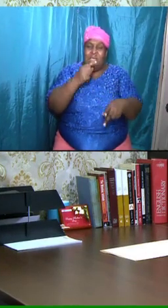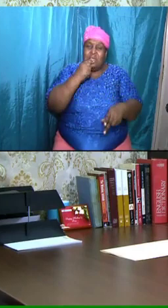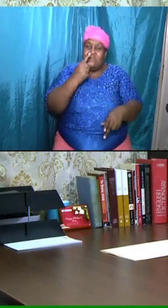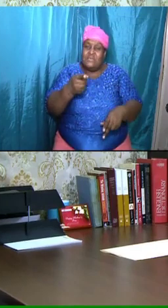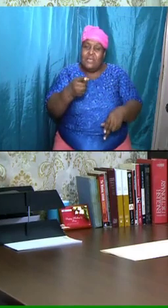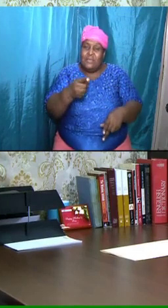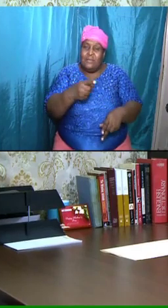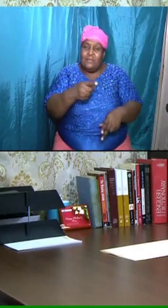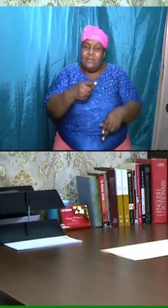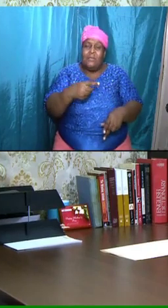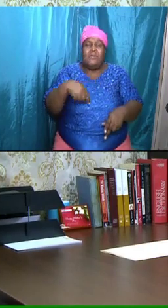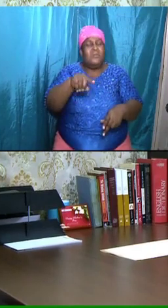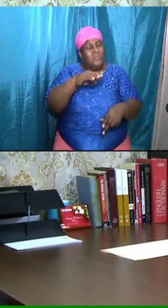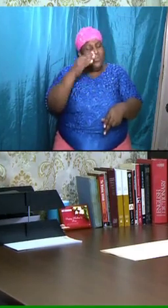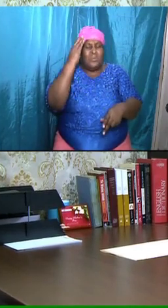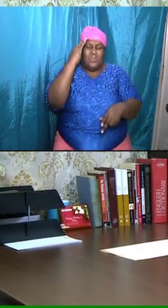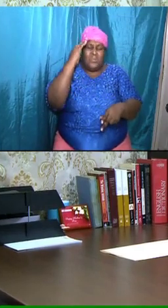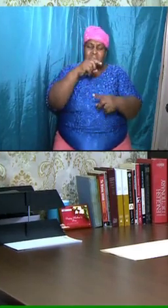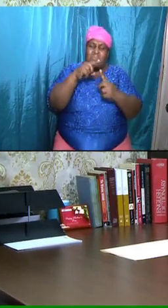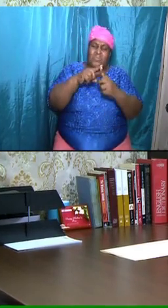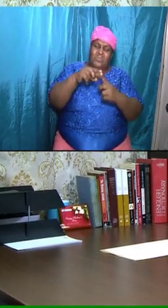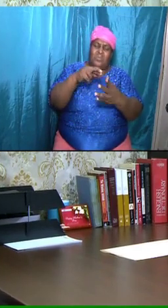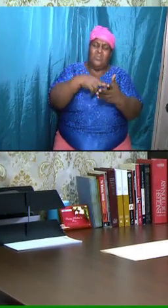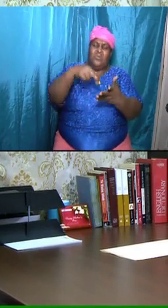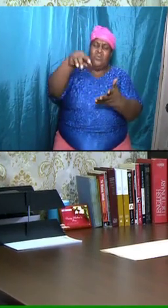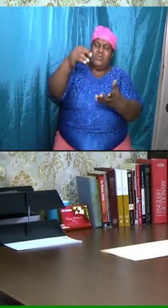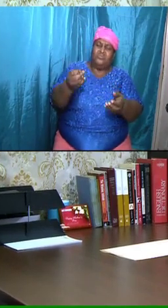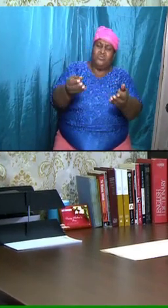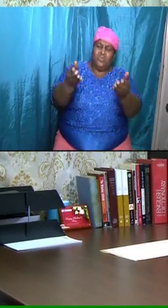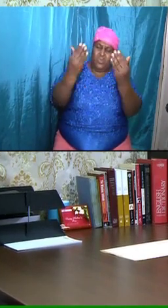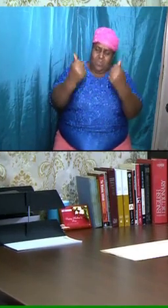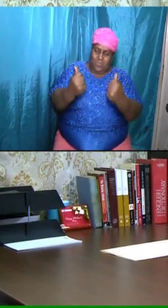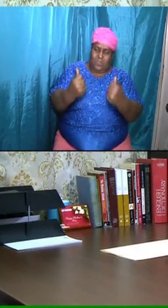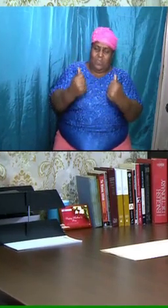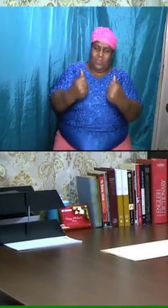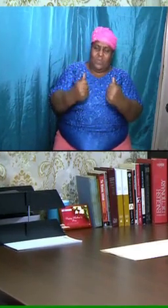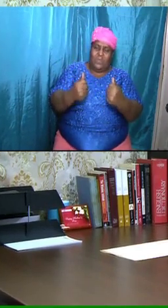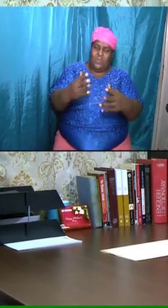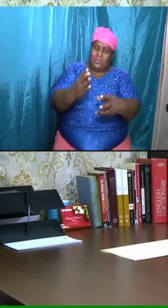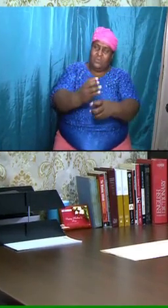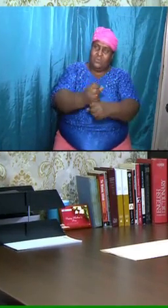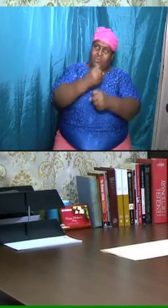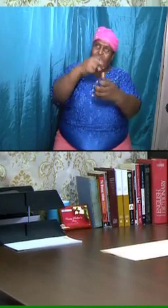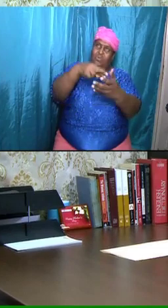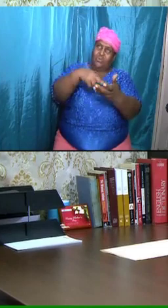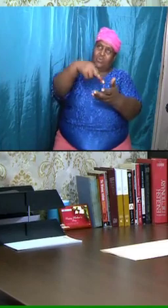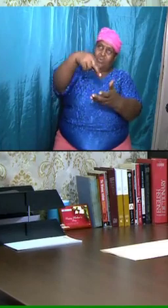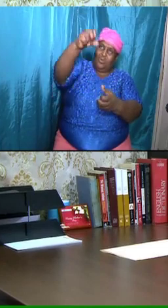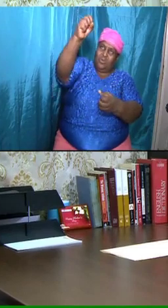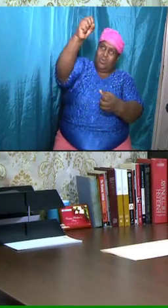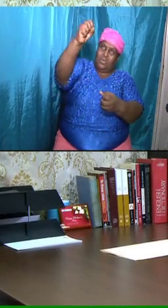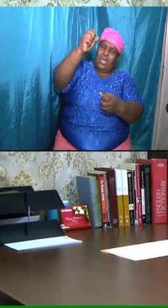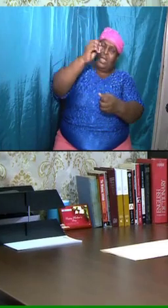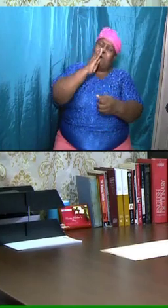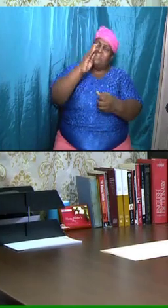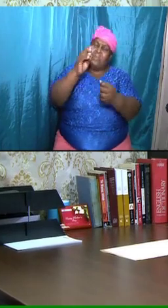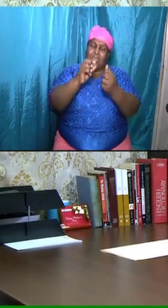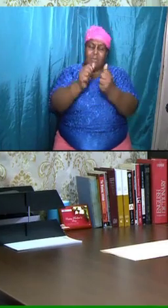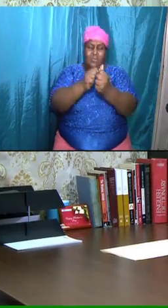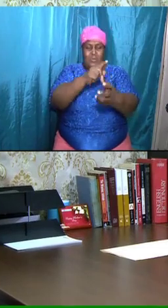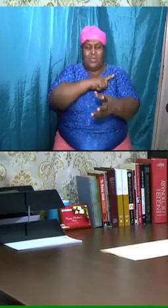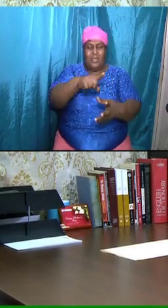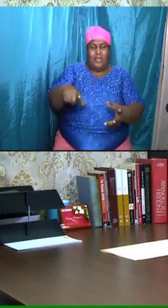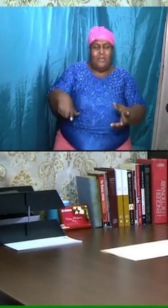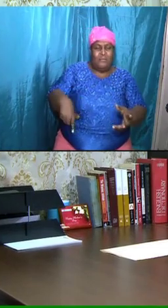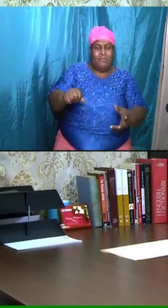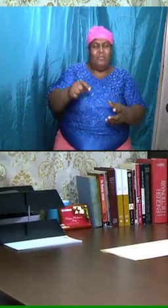when the rapture comes, we would have been taken off to heaven and we would have been with the Lord forever and forever.